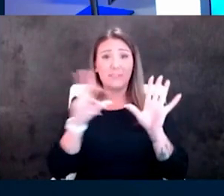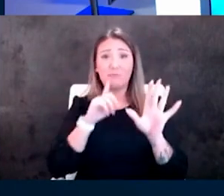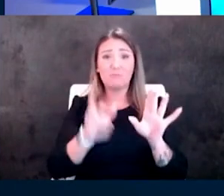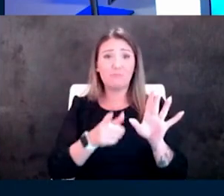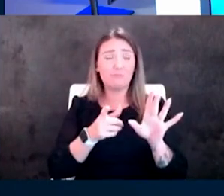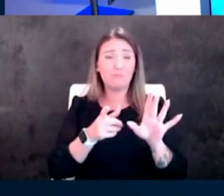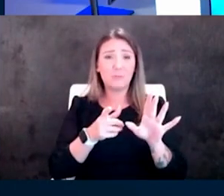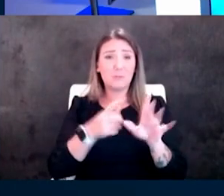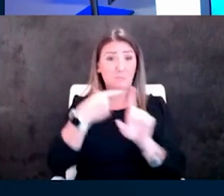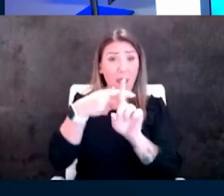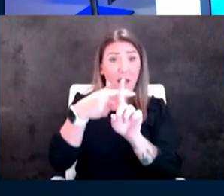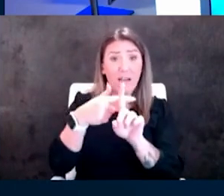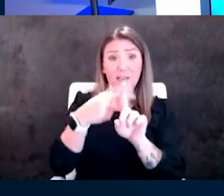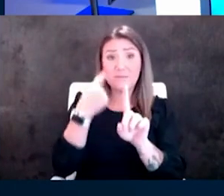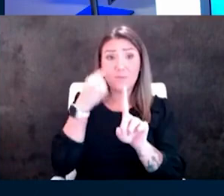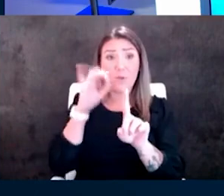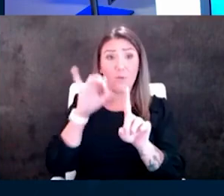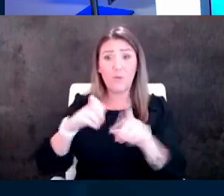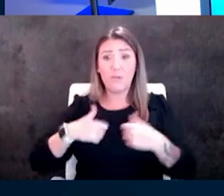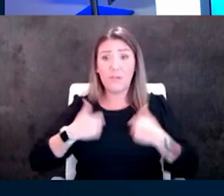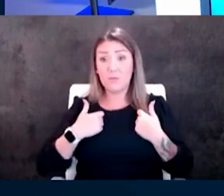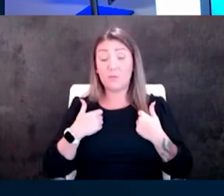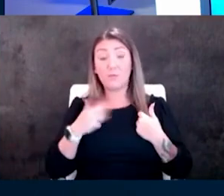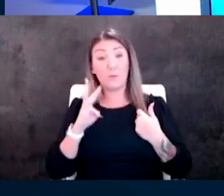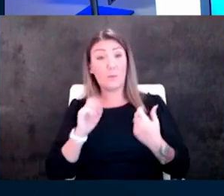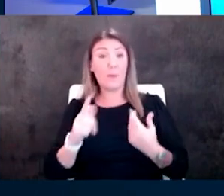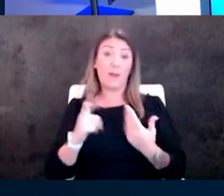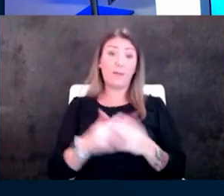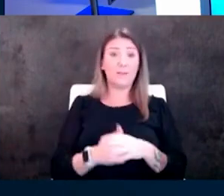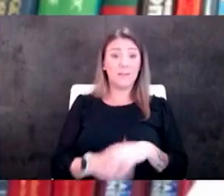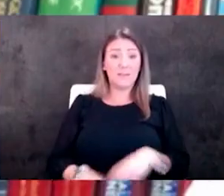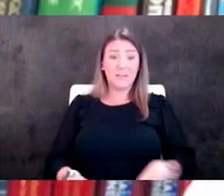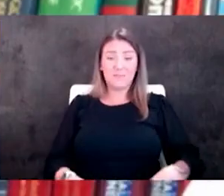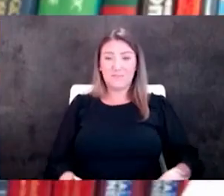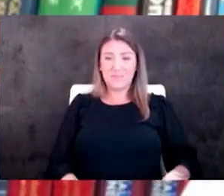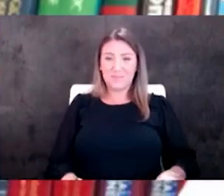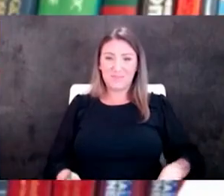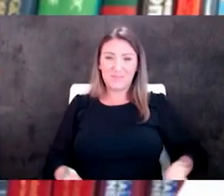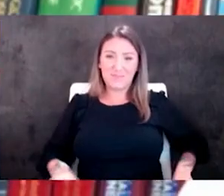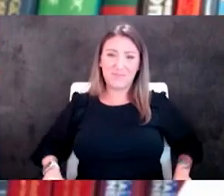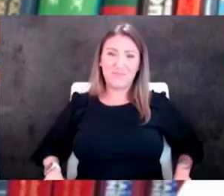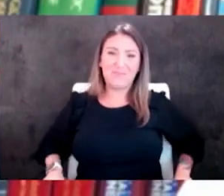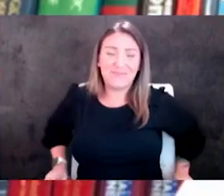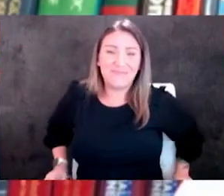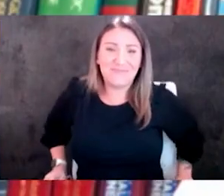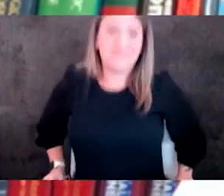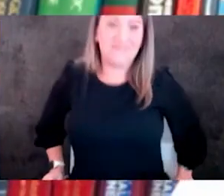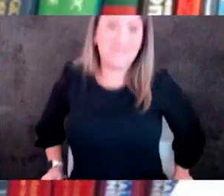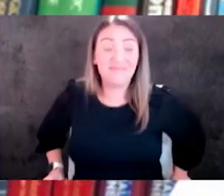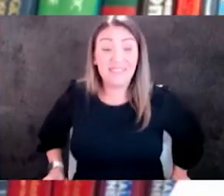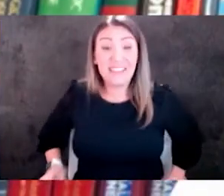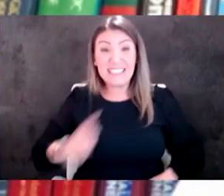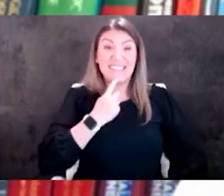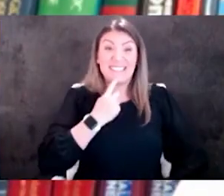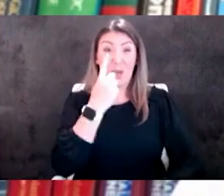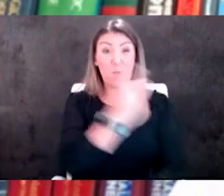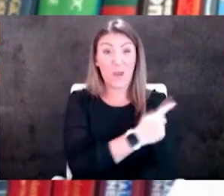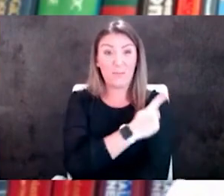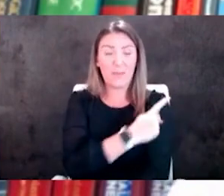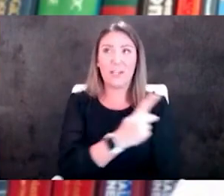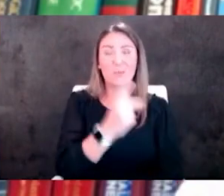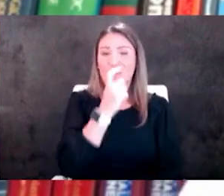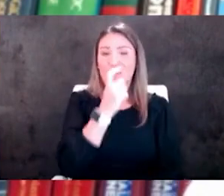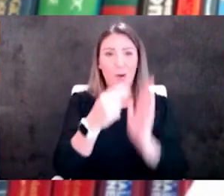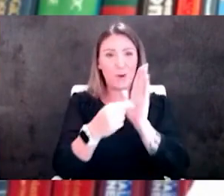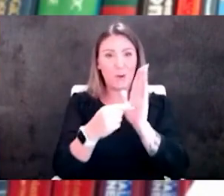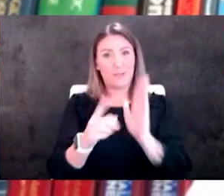chance well to say just one patient would be misrepresentative of really